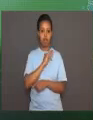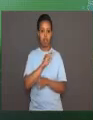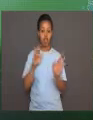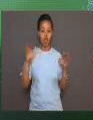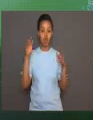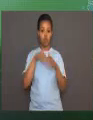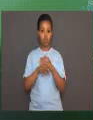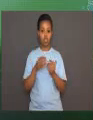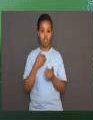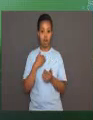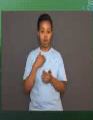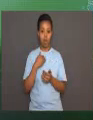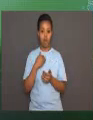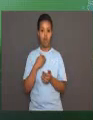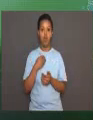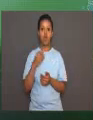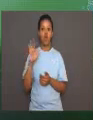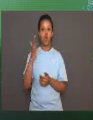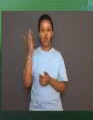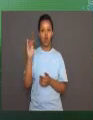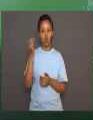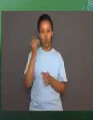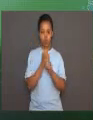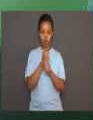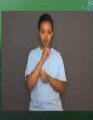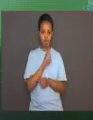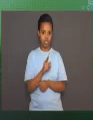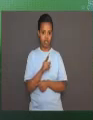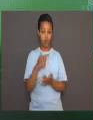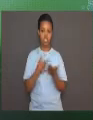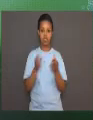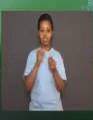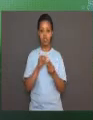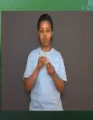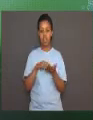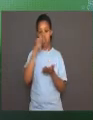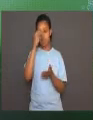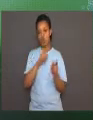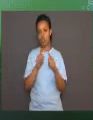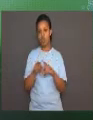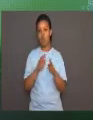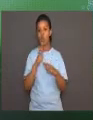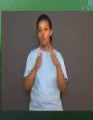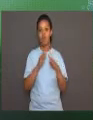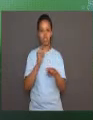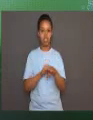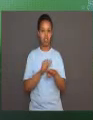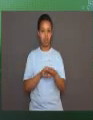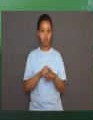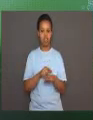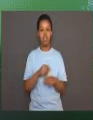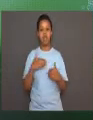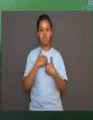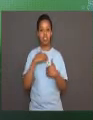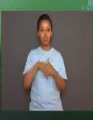is building a nest. We also learned about biological clocks in